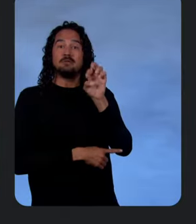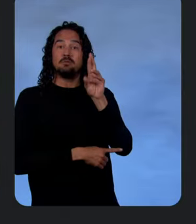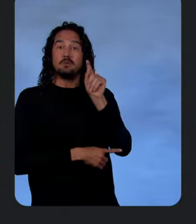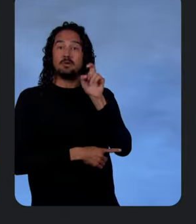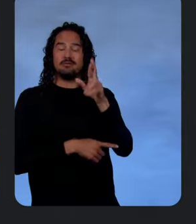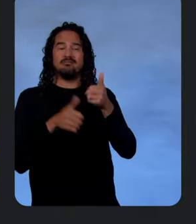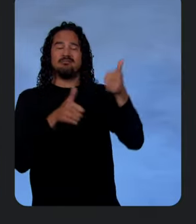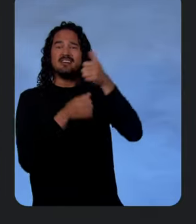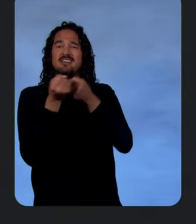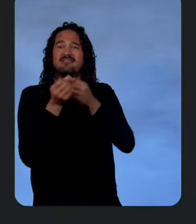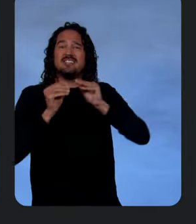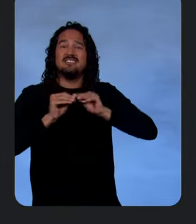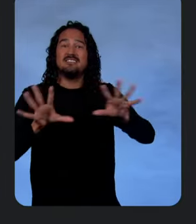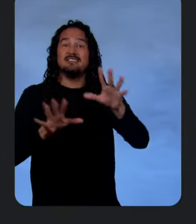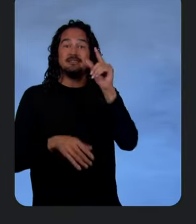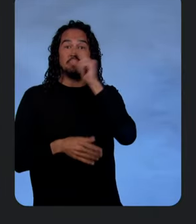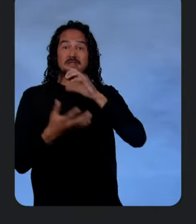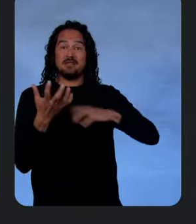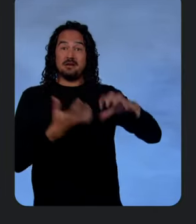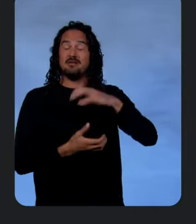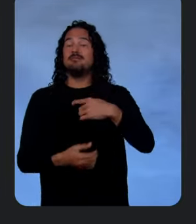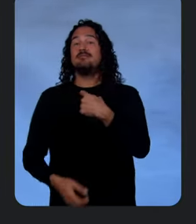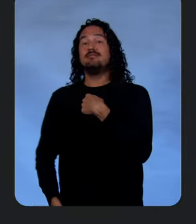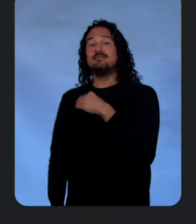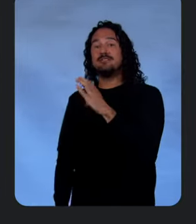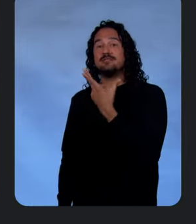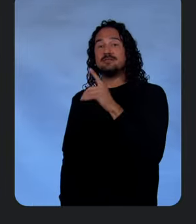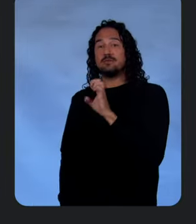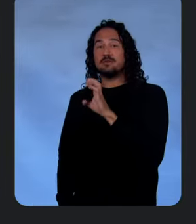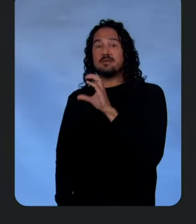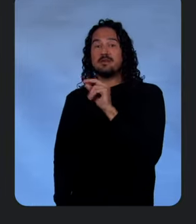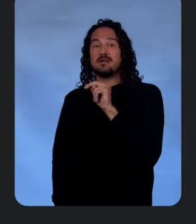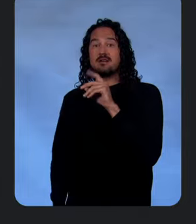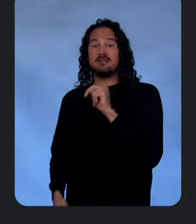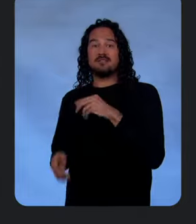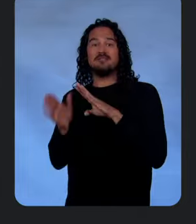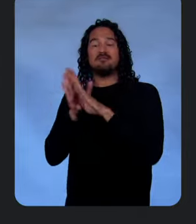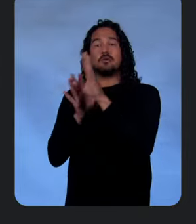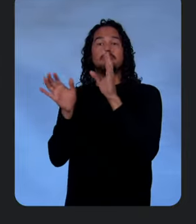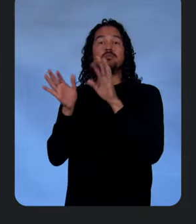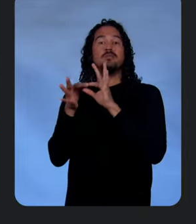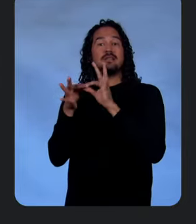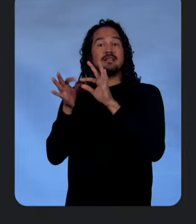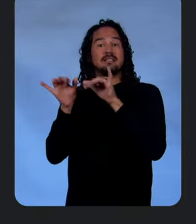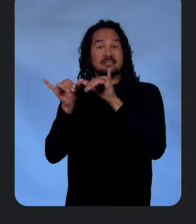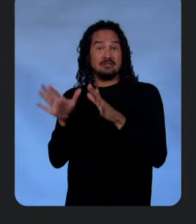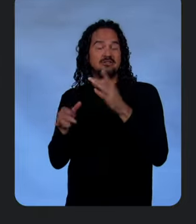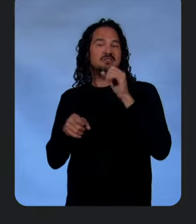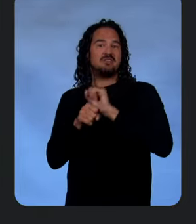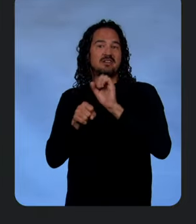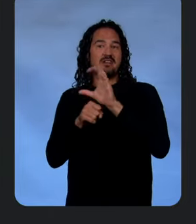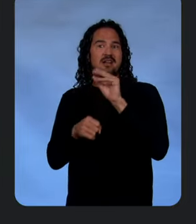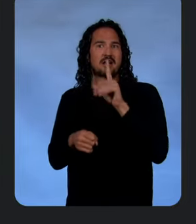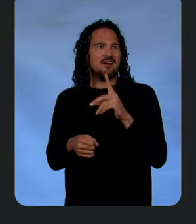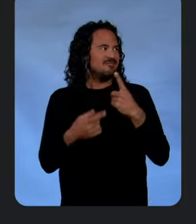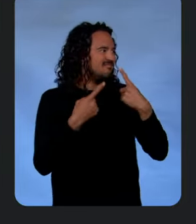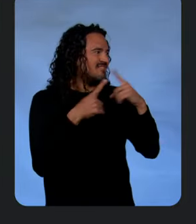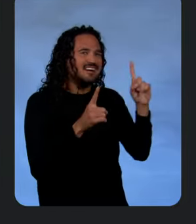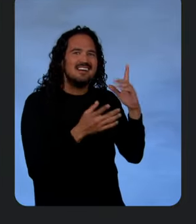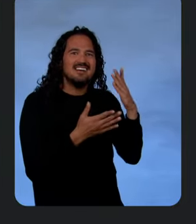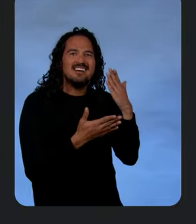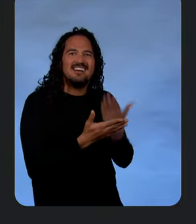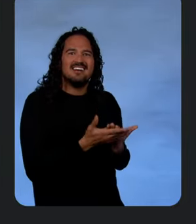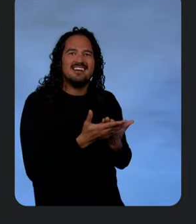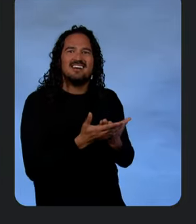Cloud. And I'm Chloe Condon, a Chief Developer Relations Engineer for Google Cloud. Yeah. We made it. Yes. We're here in Vegas in a room